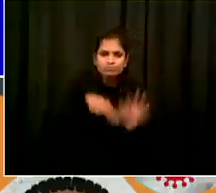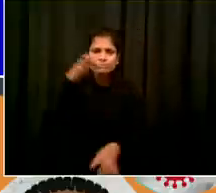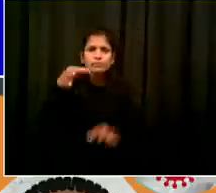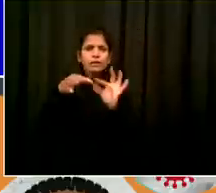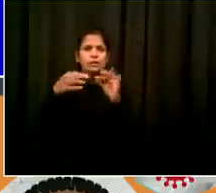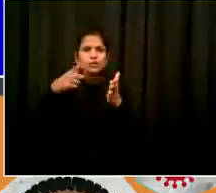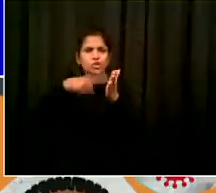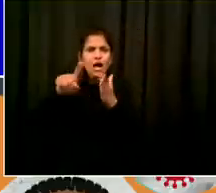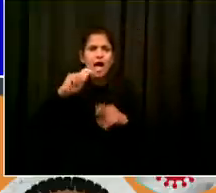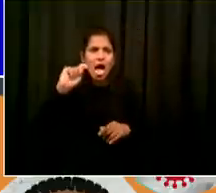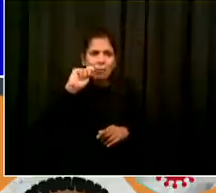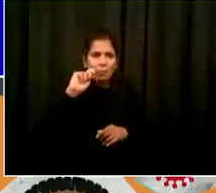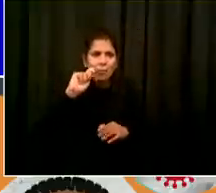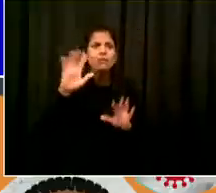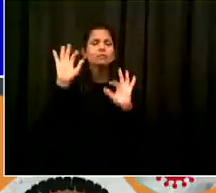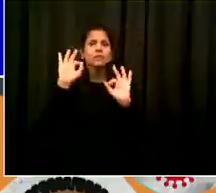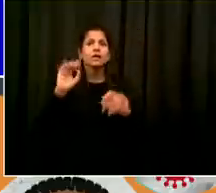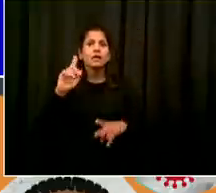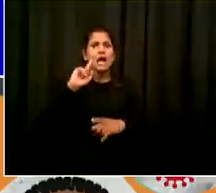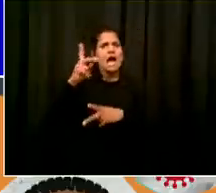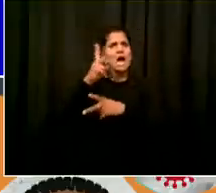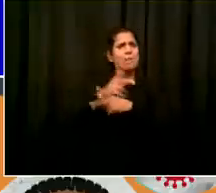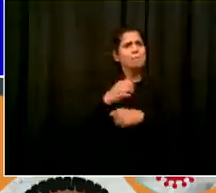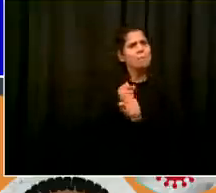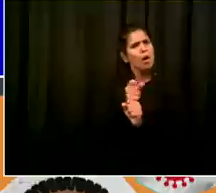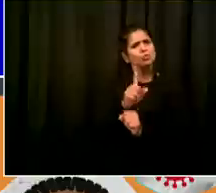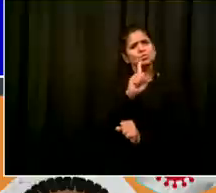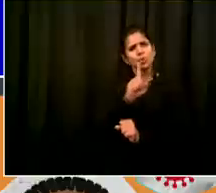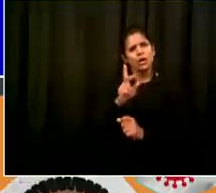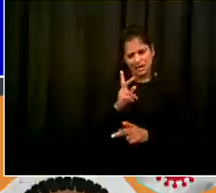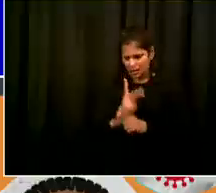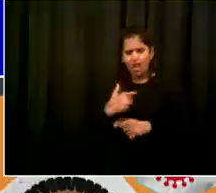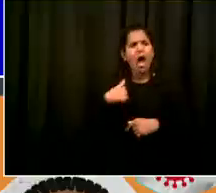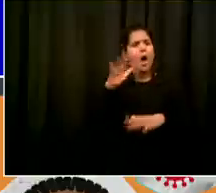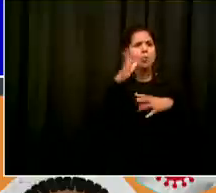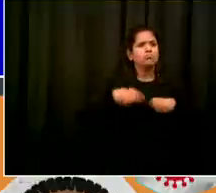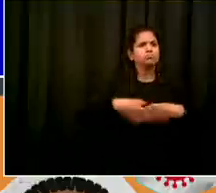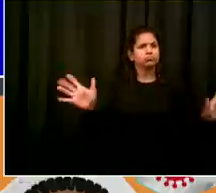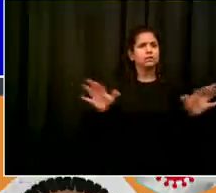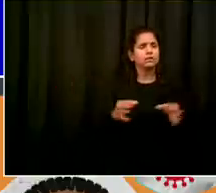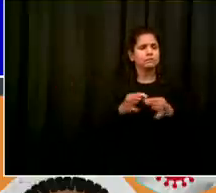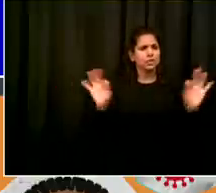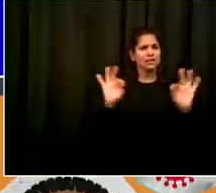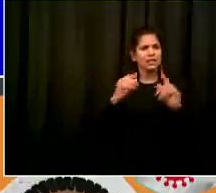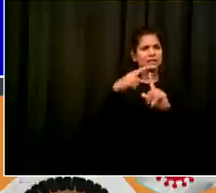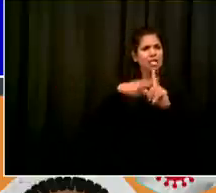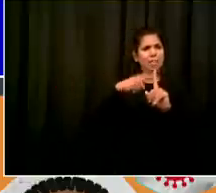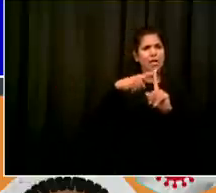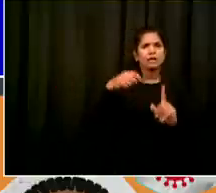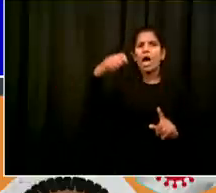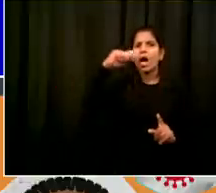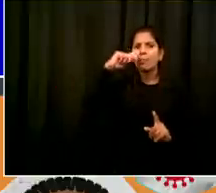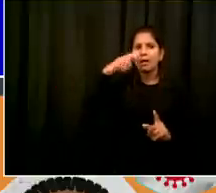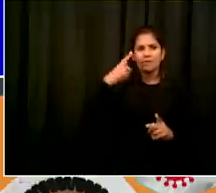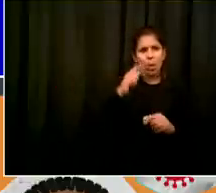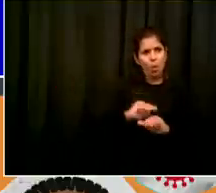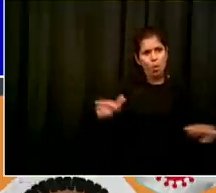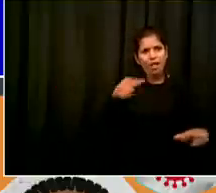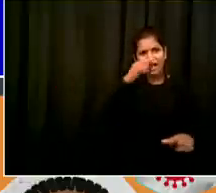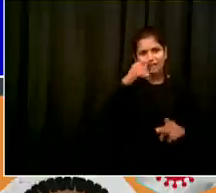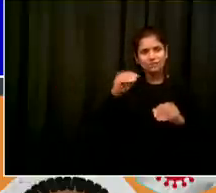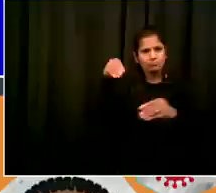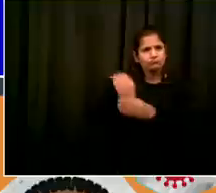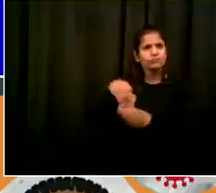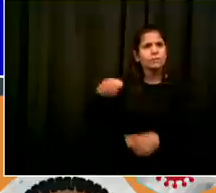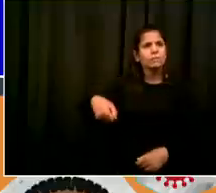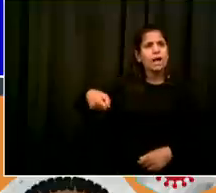never gotten tested this is a great day to get tested it's fast it is easy it is free you've never gotten tested get tested if you haven't been tested